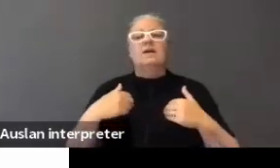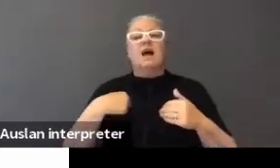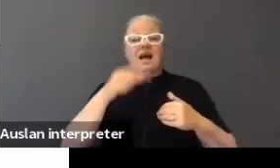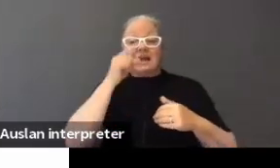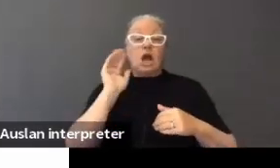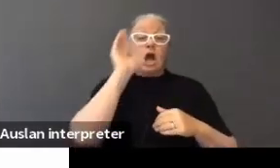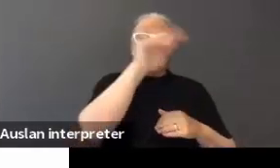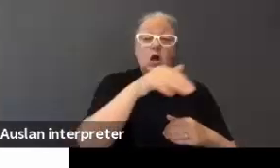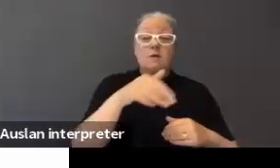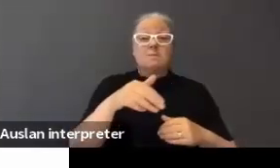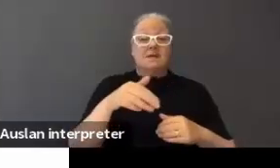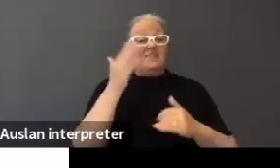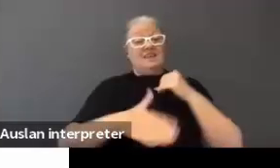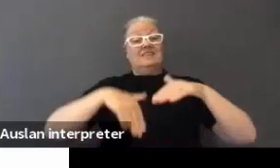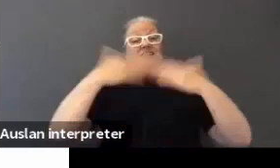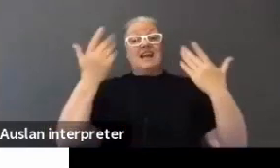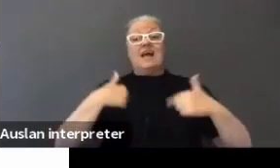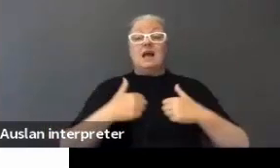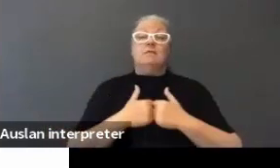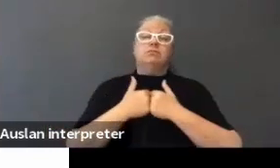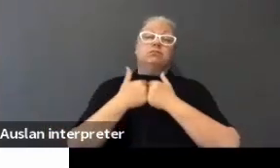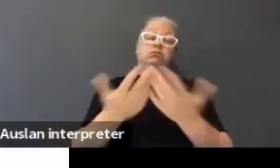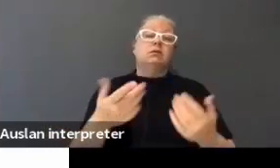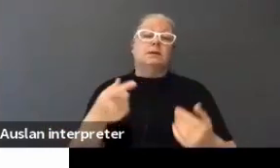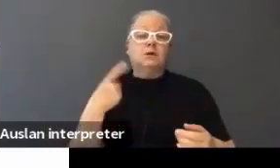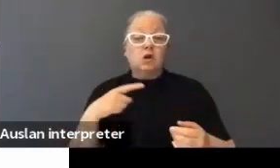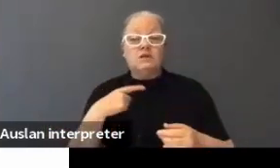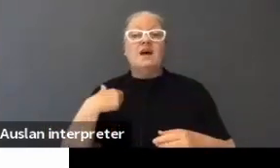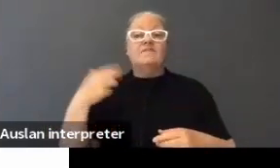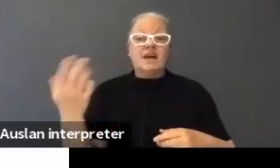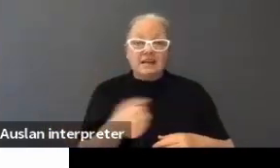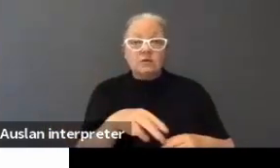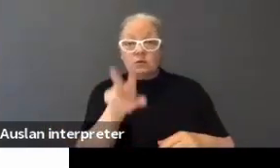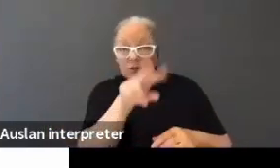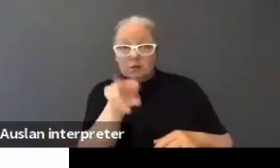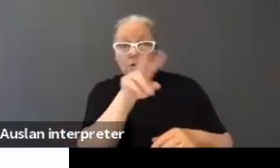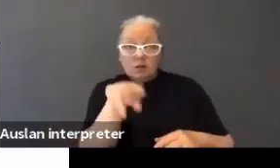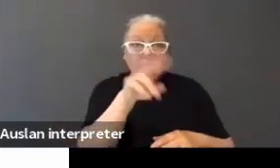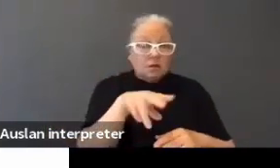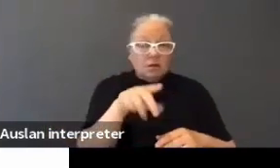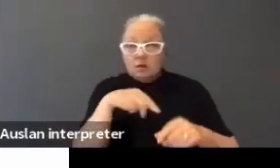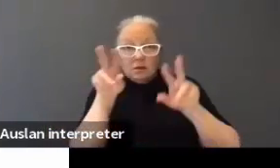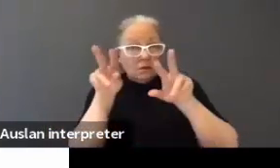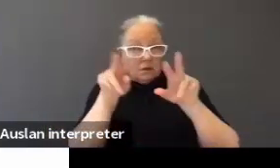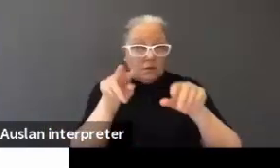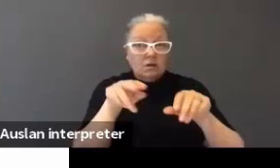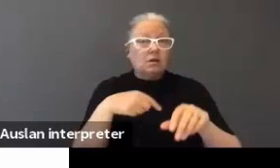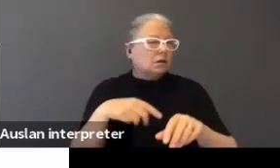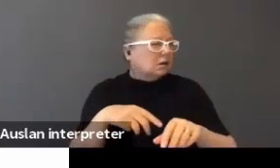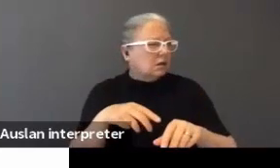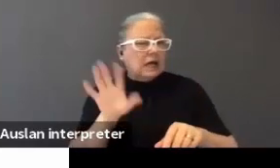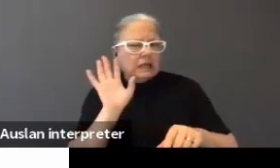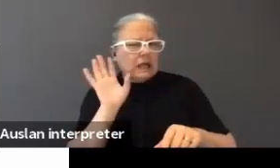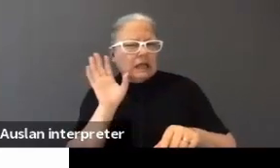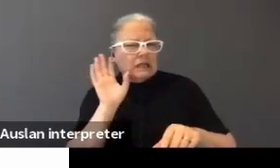exhausted at the end of the day purely because I've had to strain to listen and watch captions